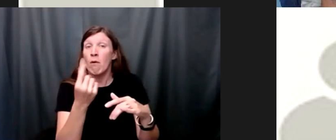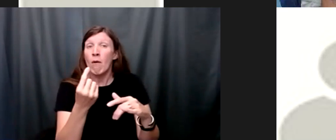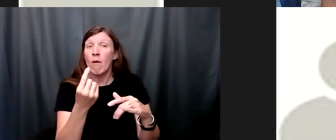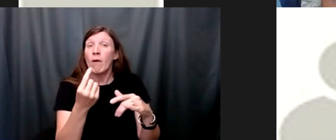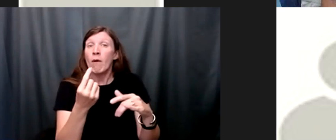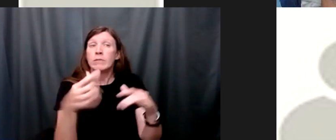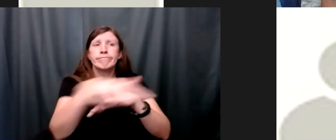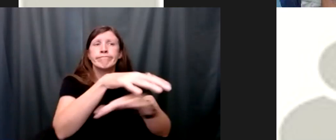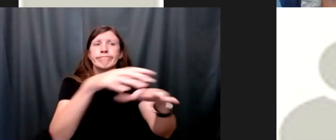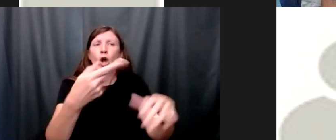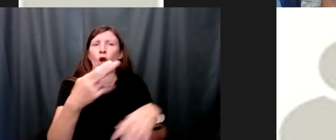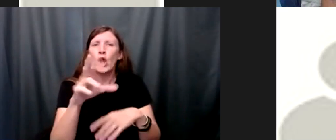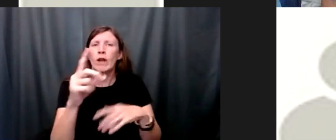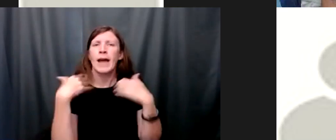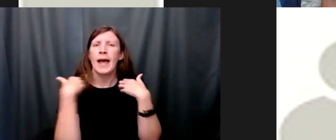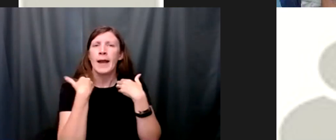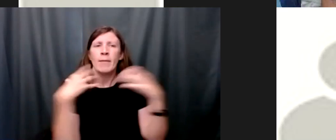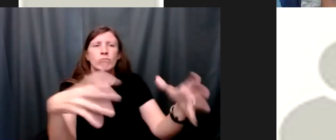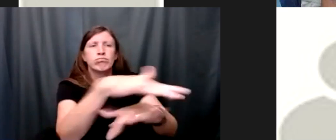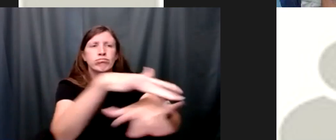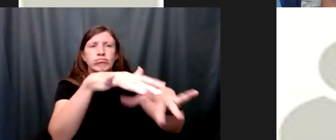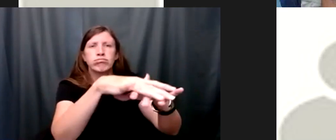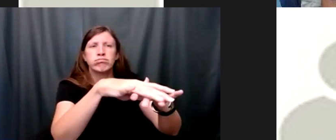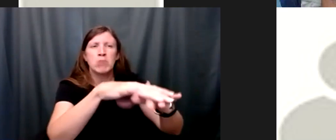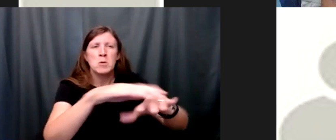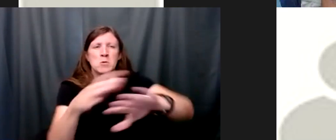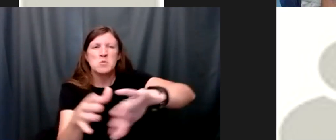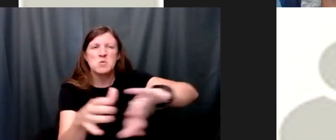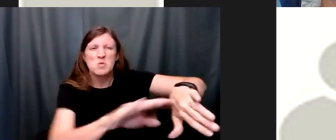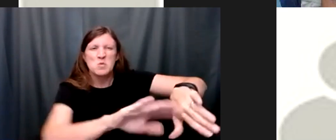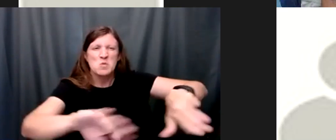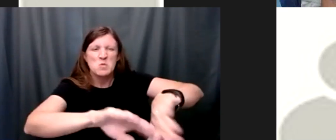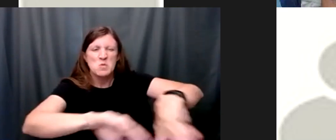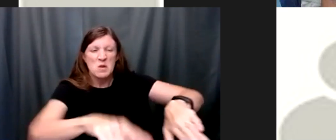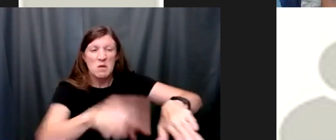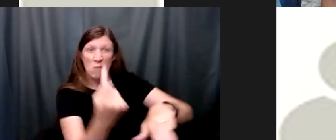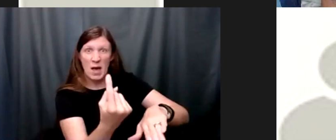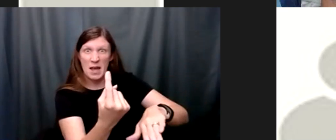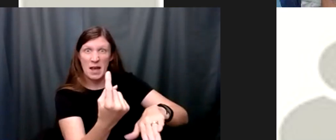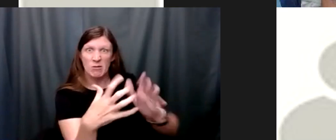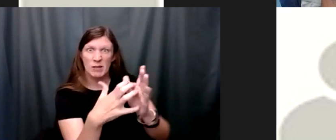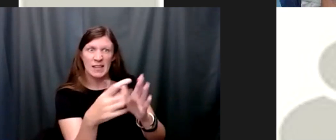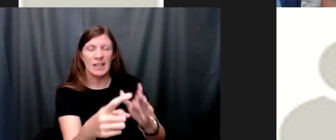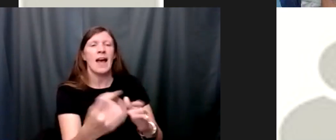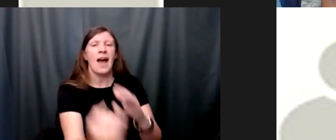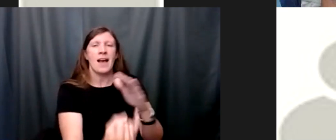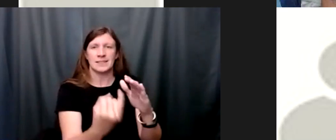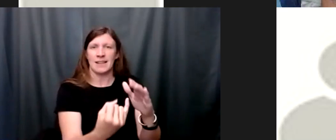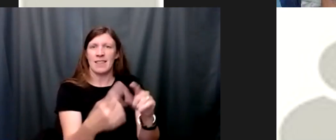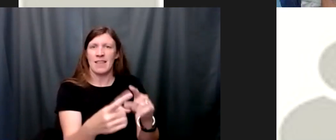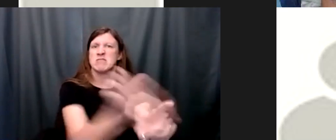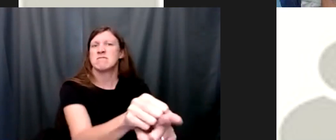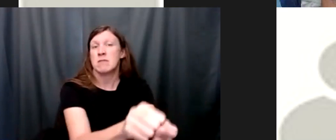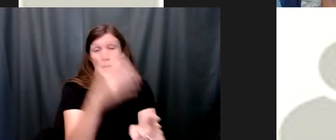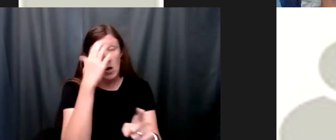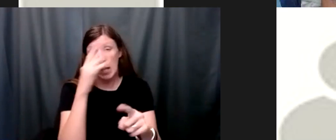numbers see too many of us have allowed ourselves to be isolated in this season we need to lean into our faith and